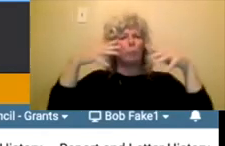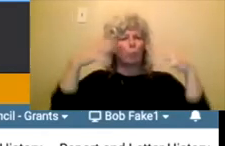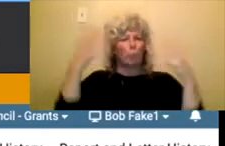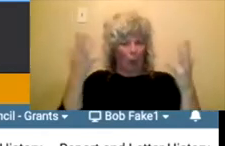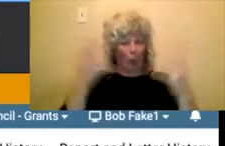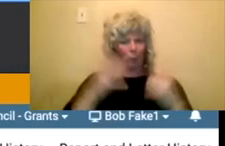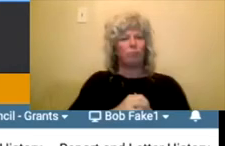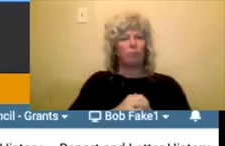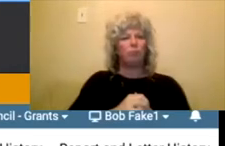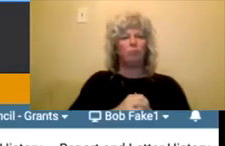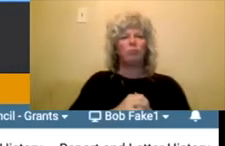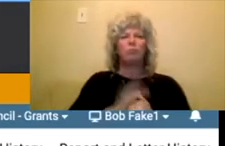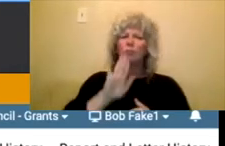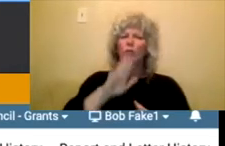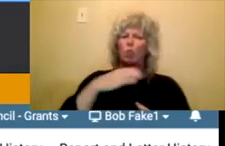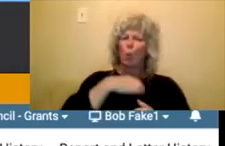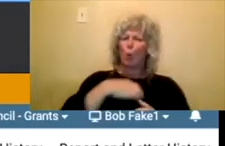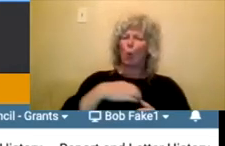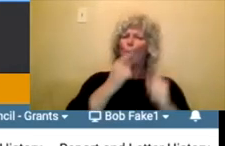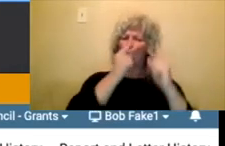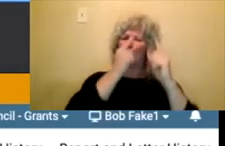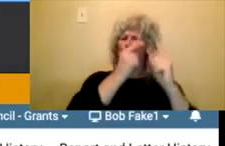desired sort of outcomes are.